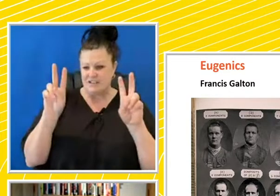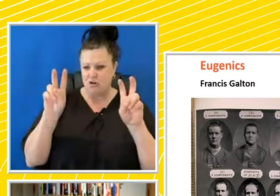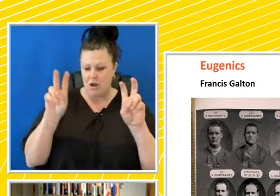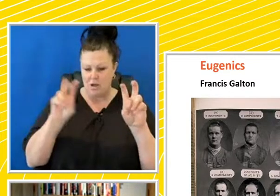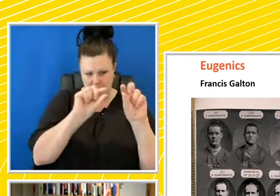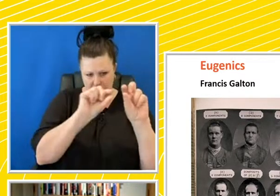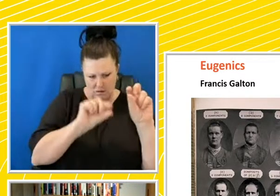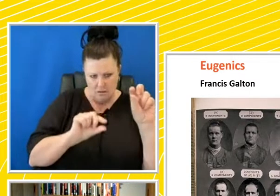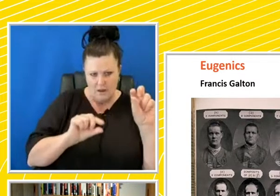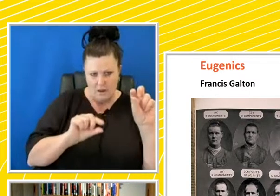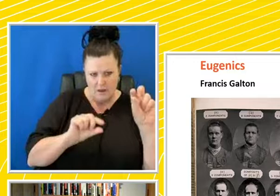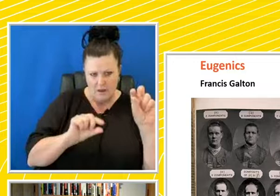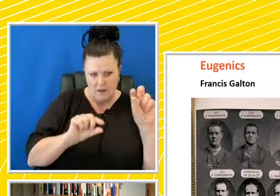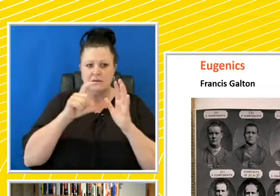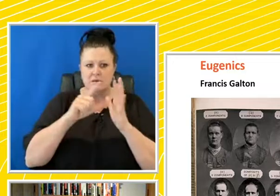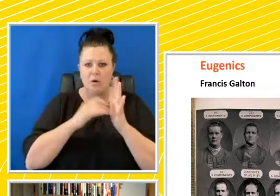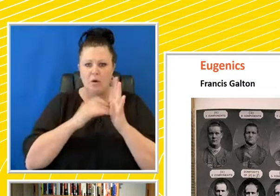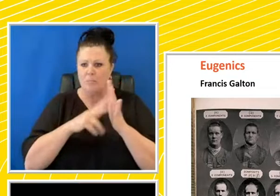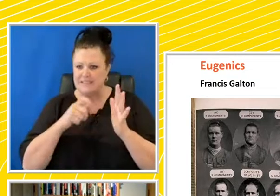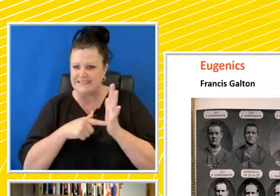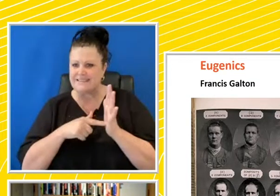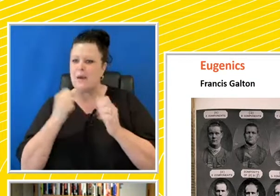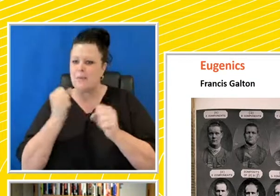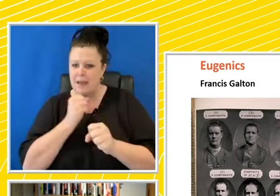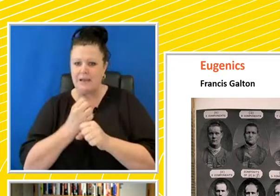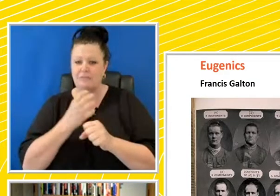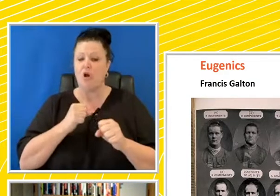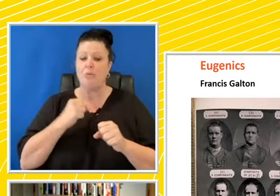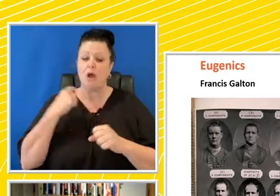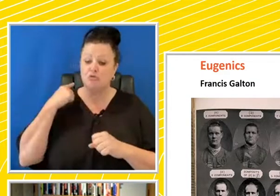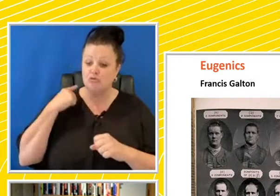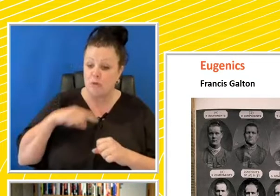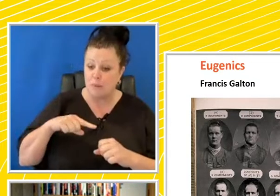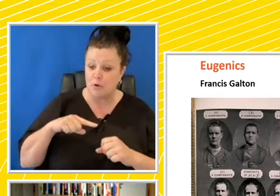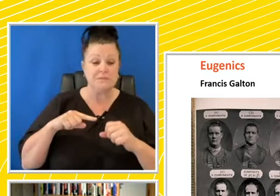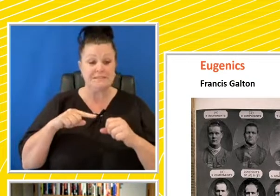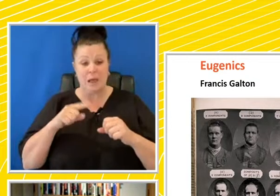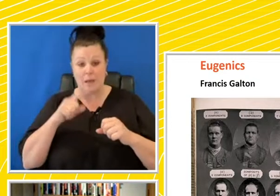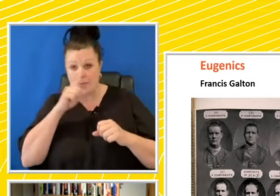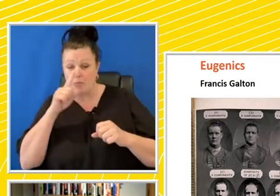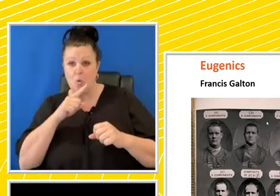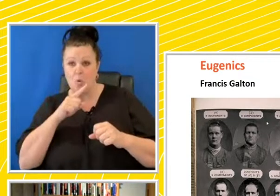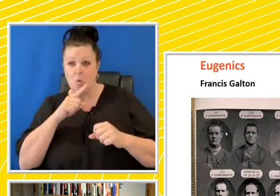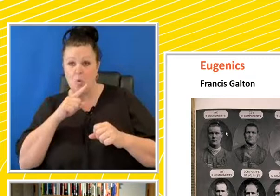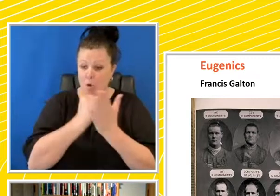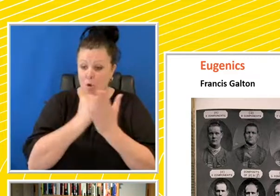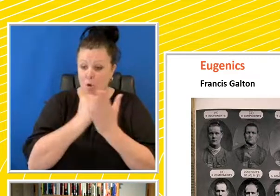his works. Composites made from portraits of criminals convicted of murder, manslaughter or crimes of violence.